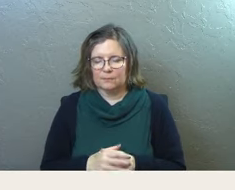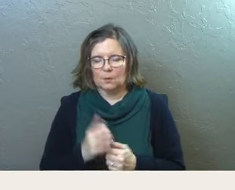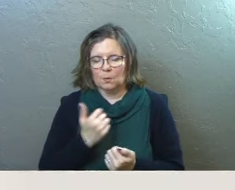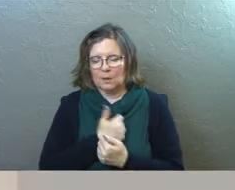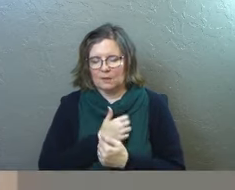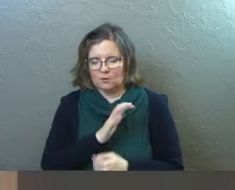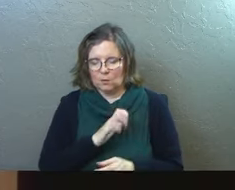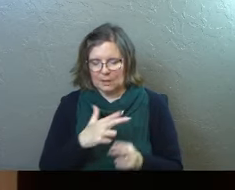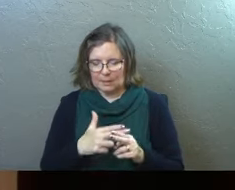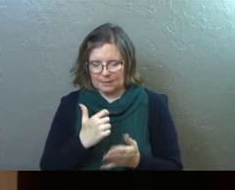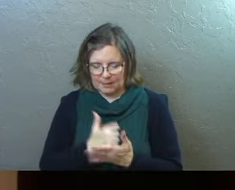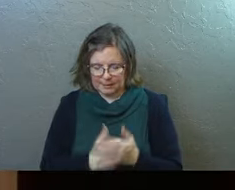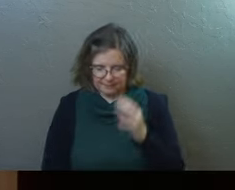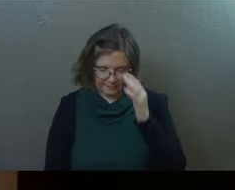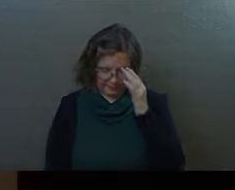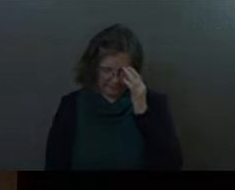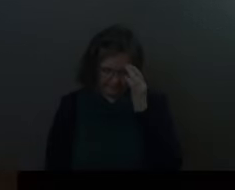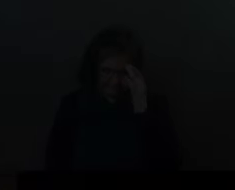We love you in Christ's name. Amen. Amen. Amen.